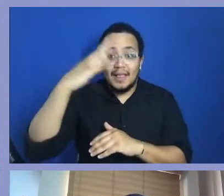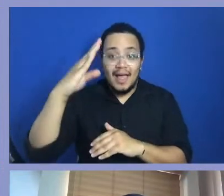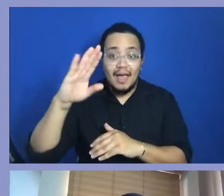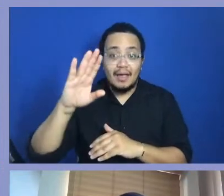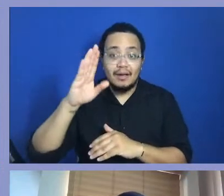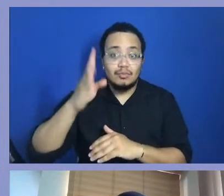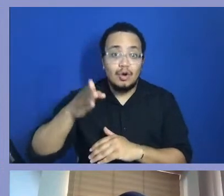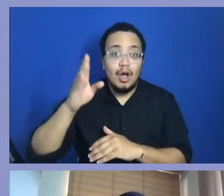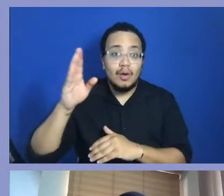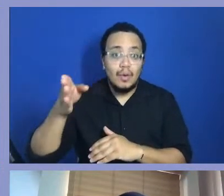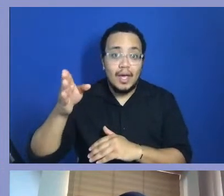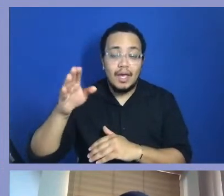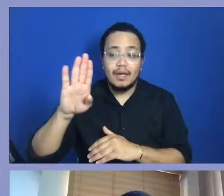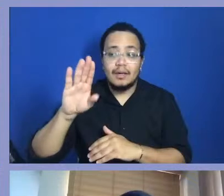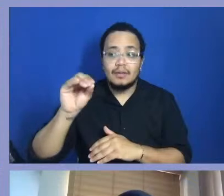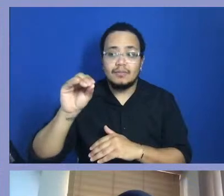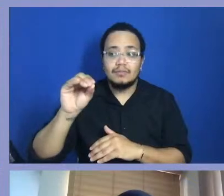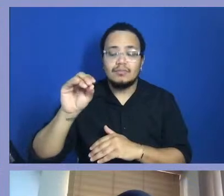definitely a huge advancement.